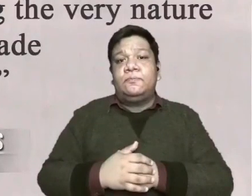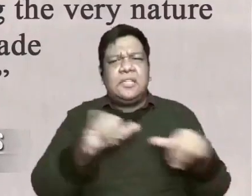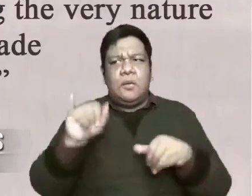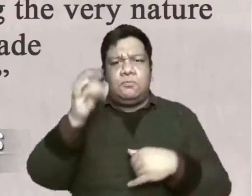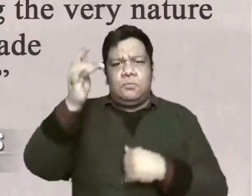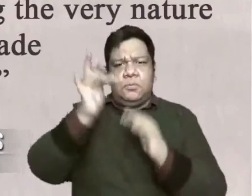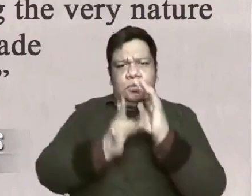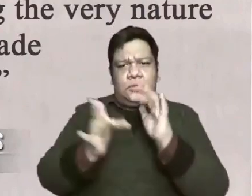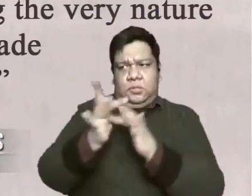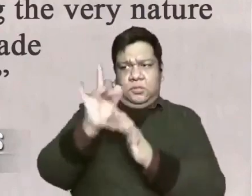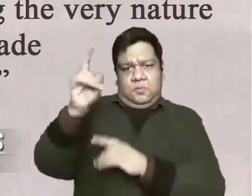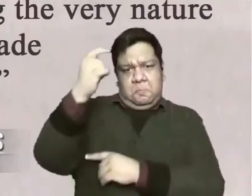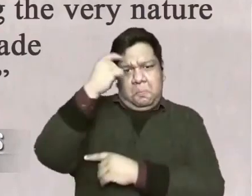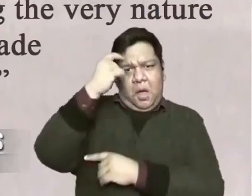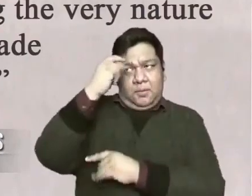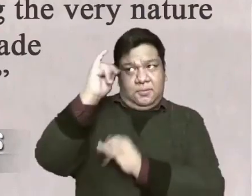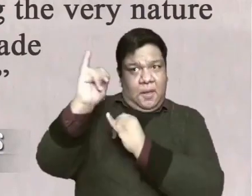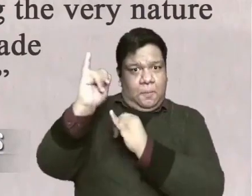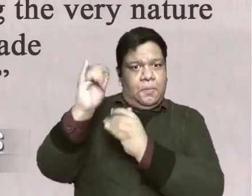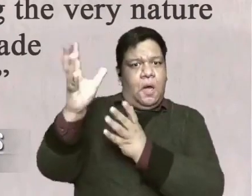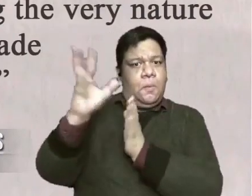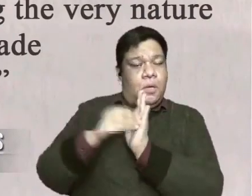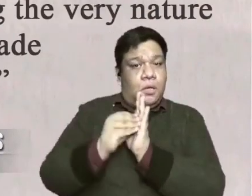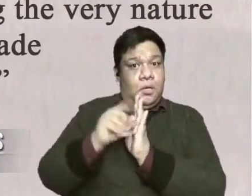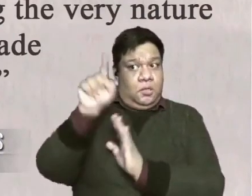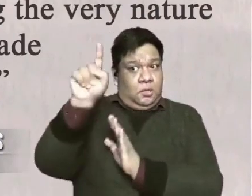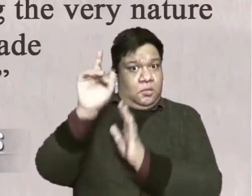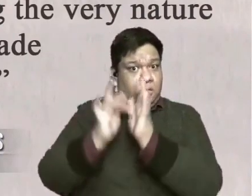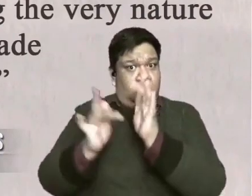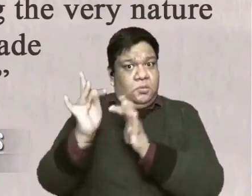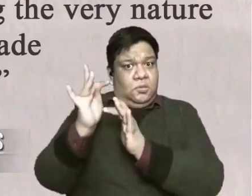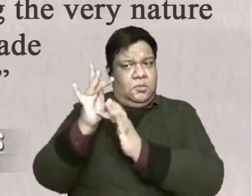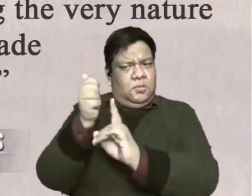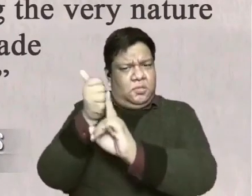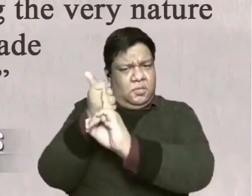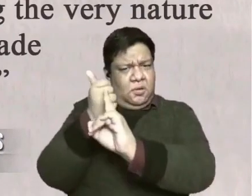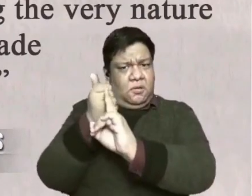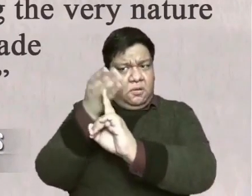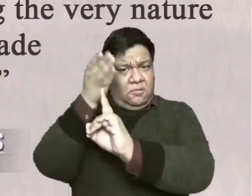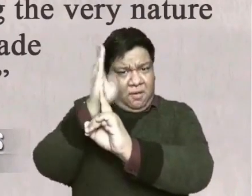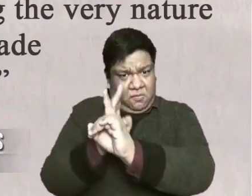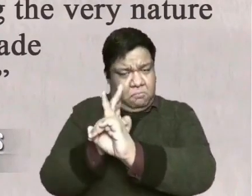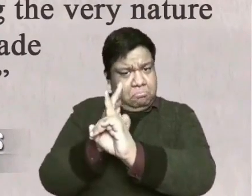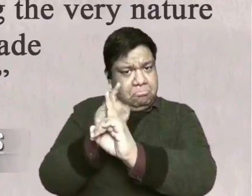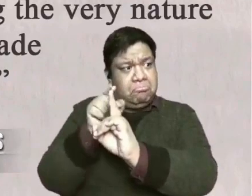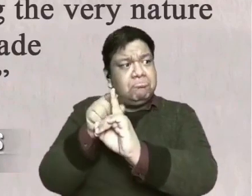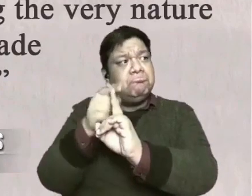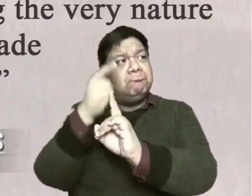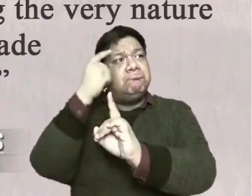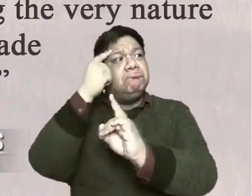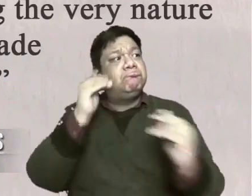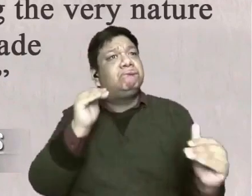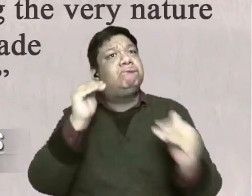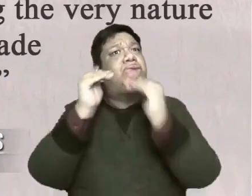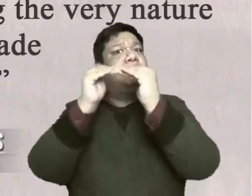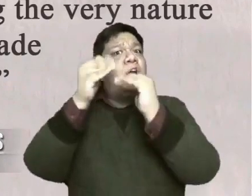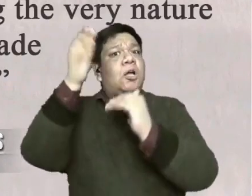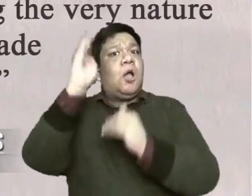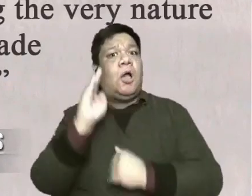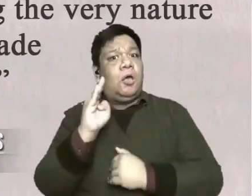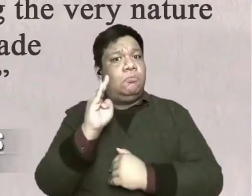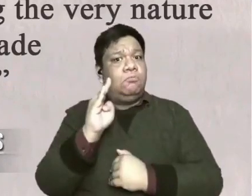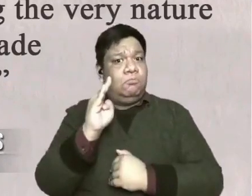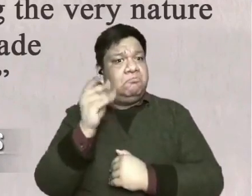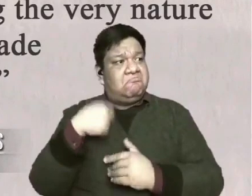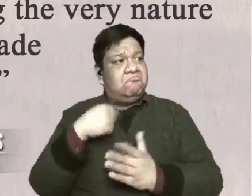same mindset as Christ Jesus who being in very nature God did not consider equality